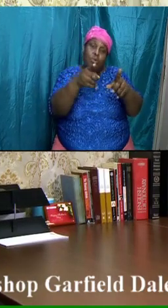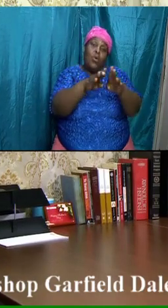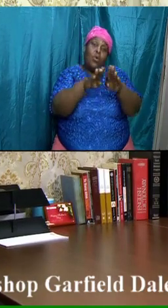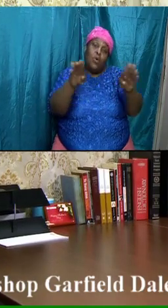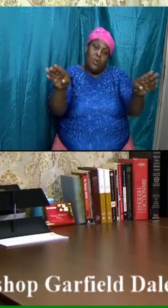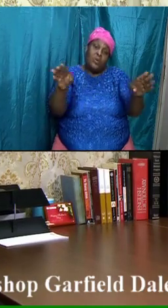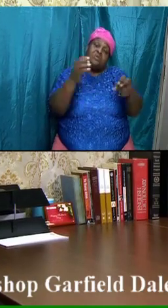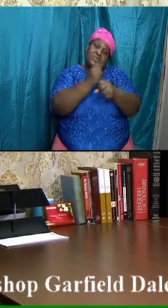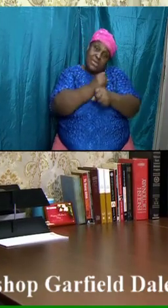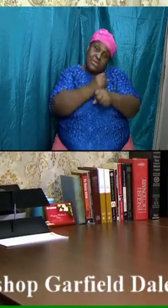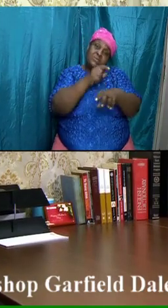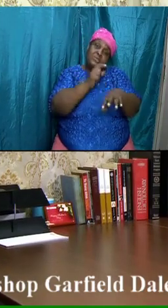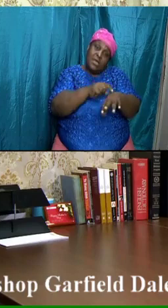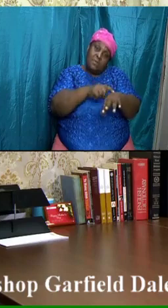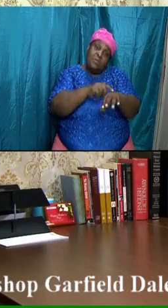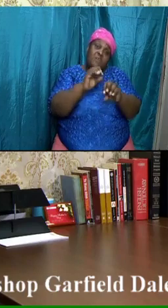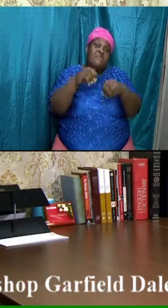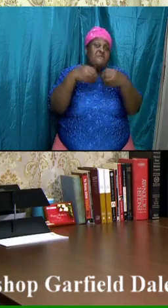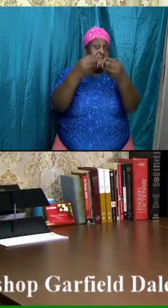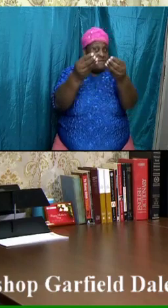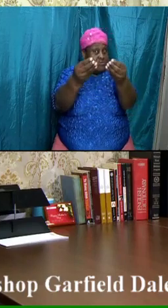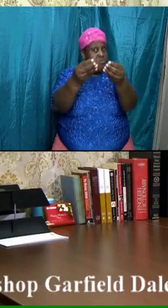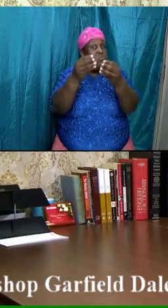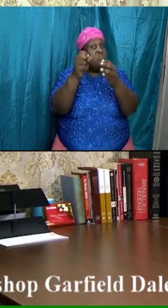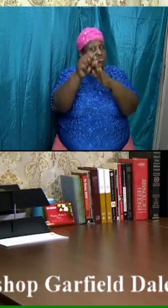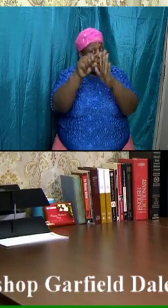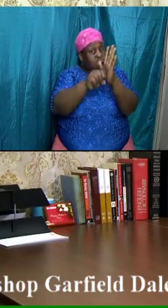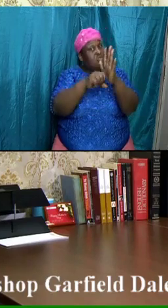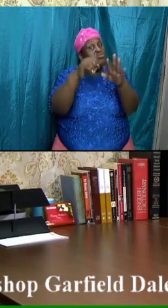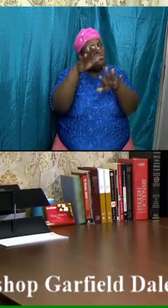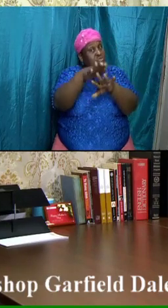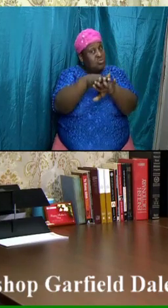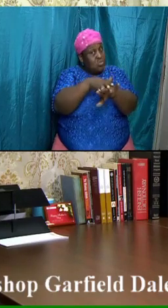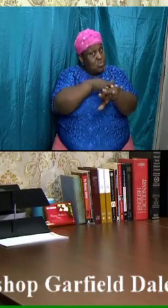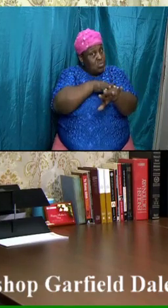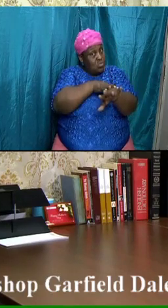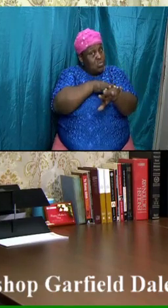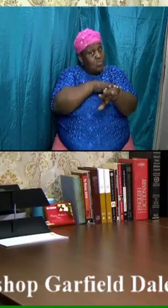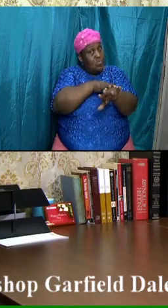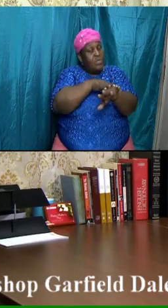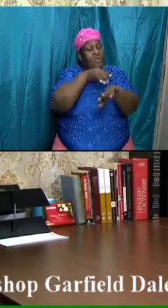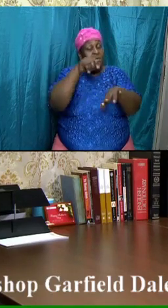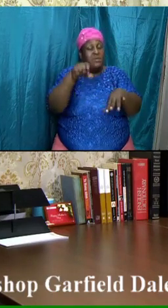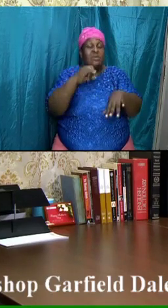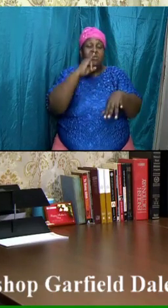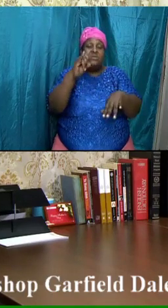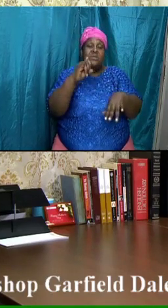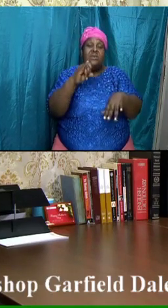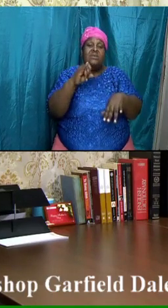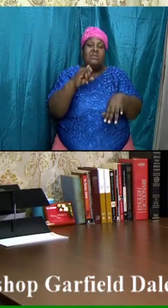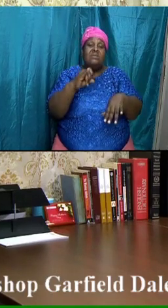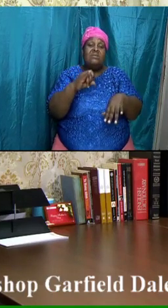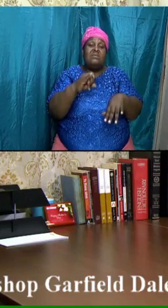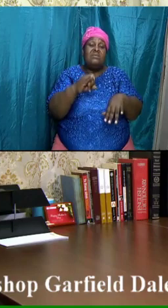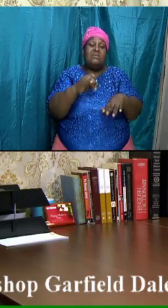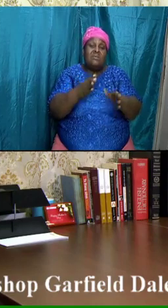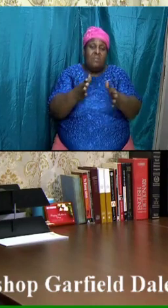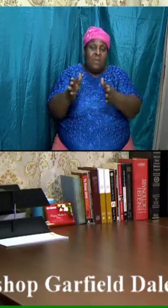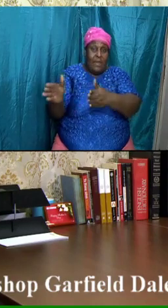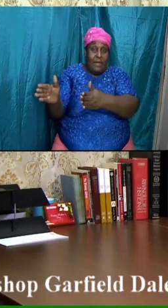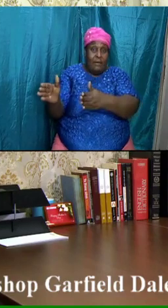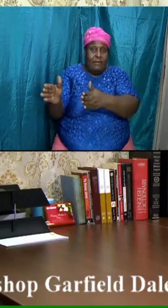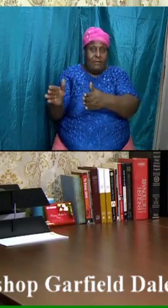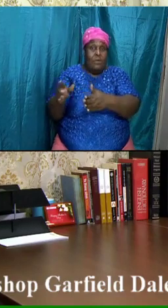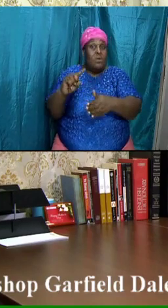taking time we are giving us the scripture slowly and this is the sequence of event so